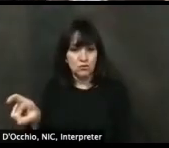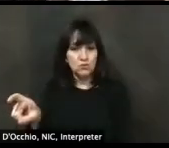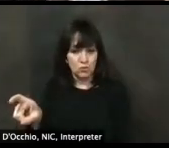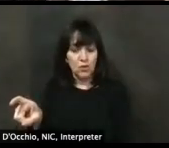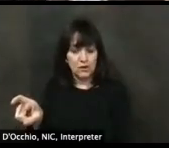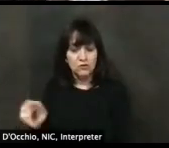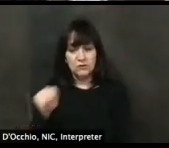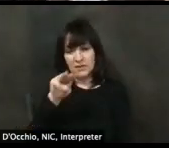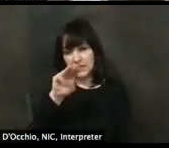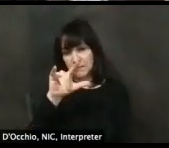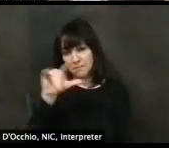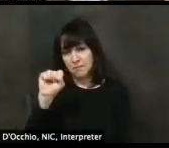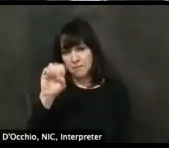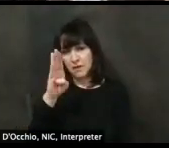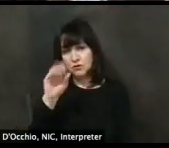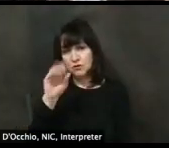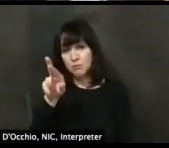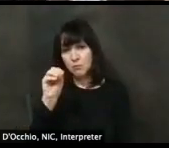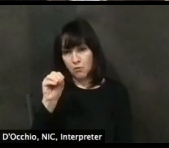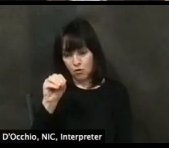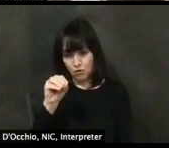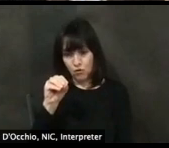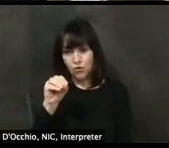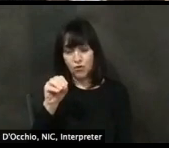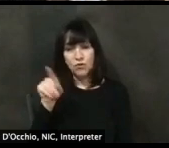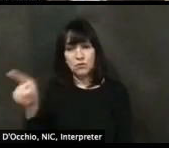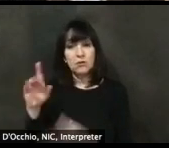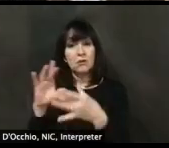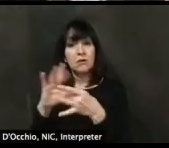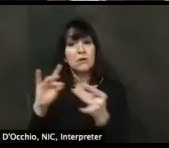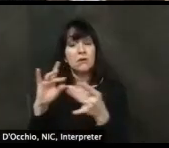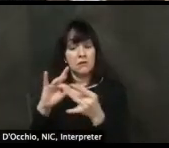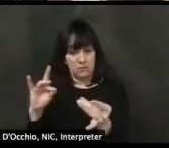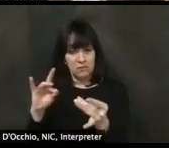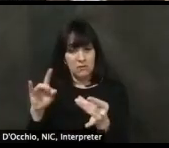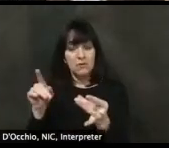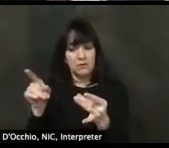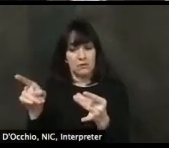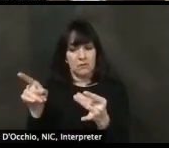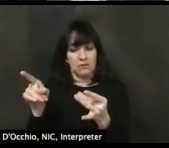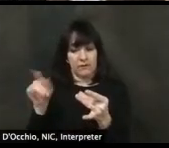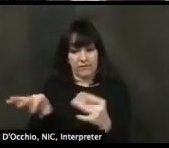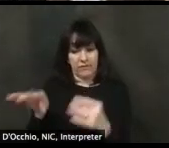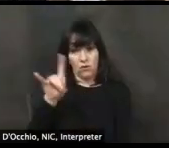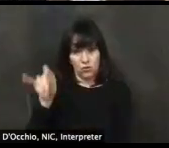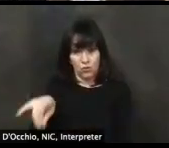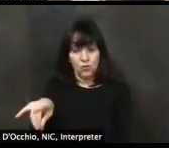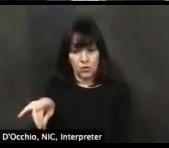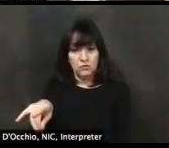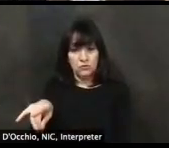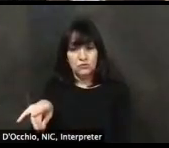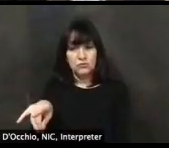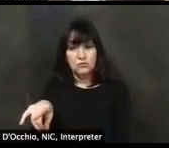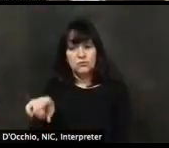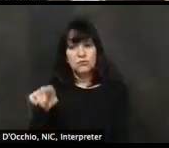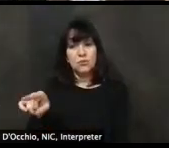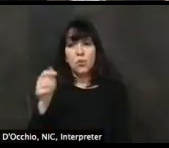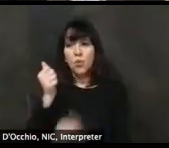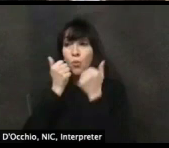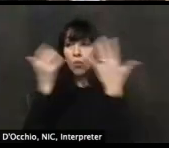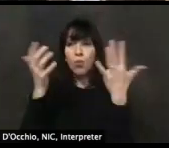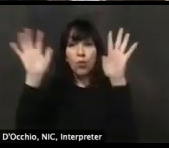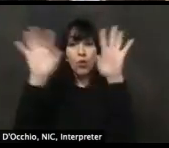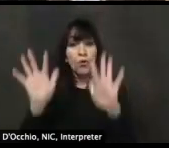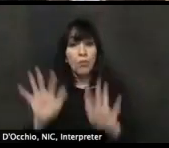from Millsboro comments who says, and we heard this early on this question. Her question now is, does the warm weather help